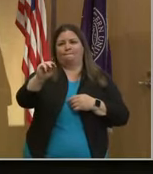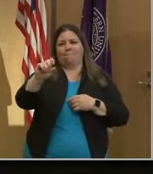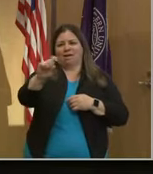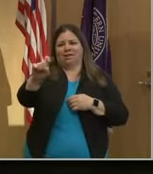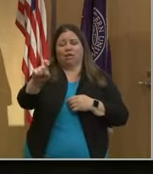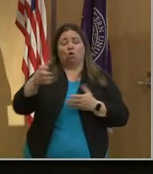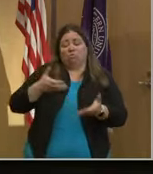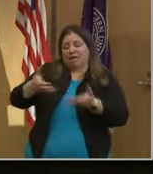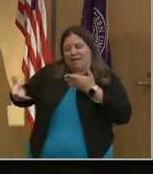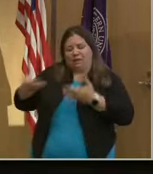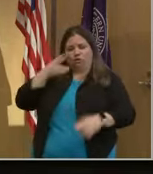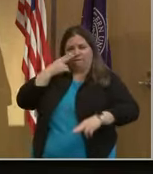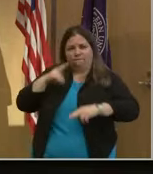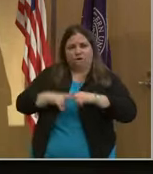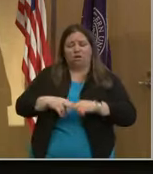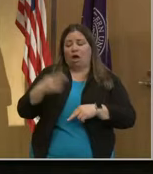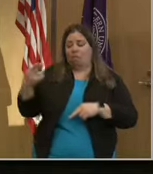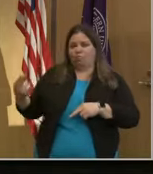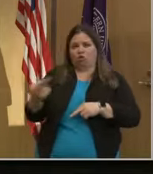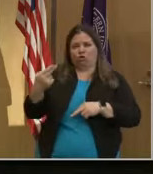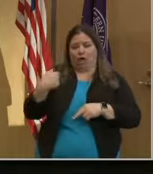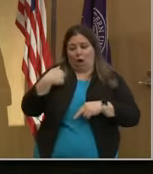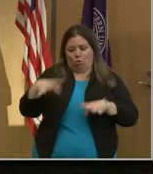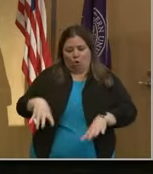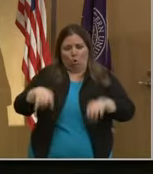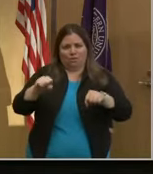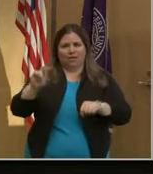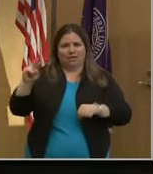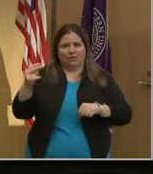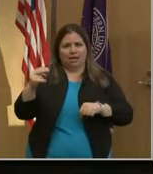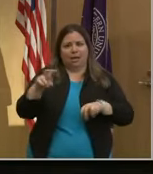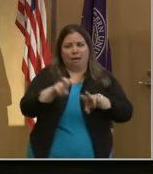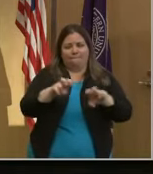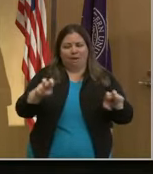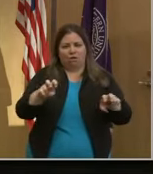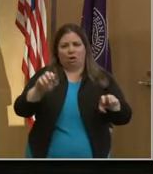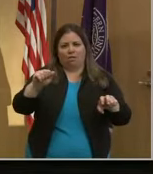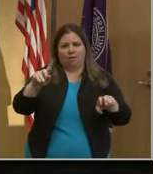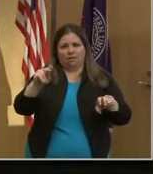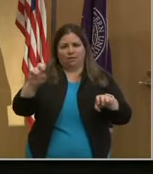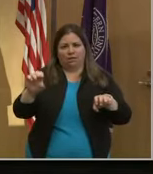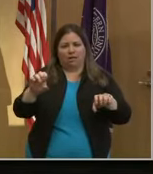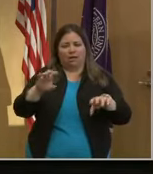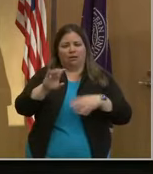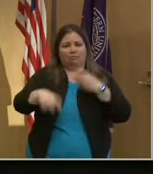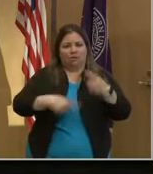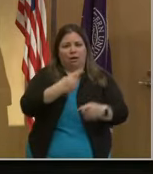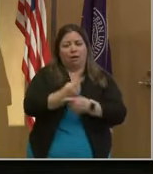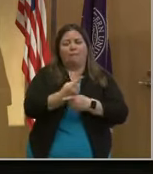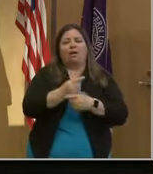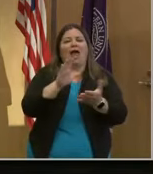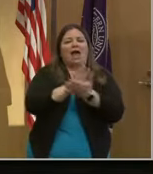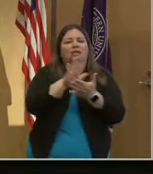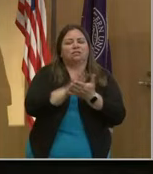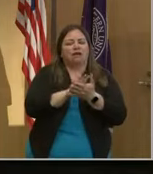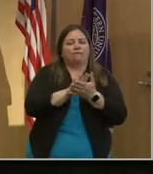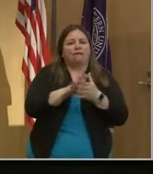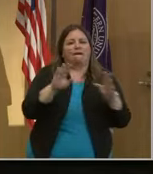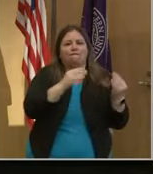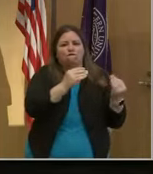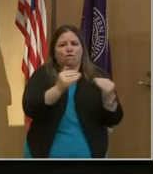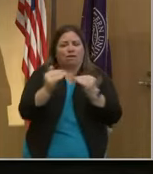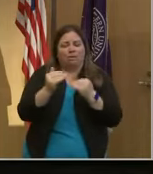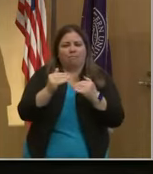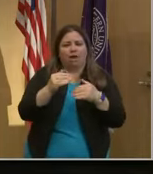and fun. On Thursday I will host a second panel on the Evanston campus about academic freedom, free expression and higher